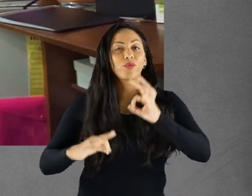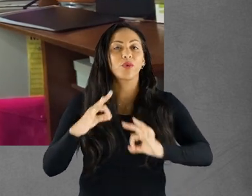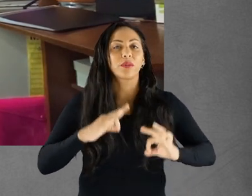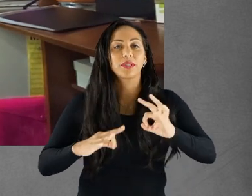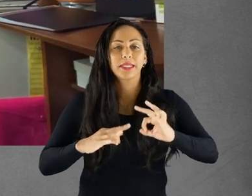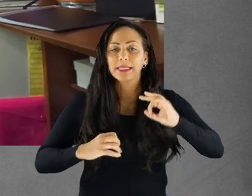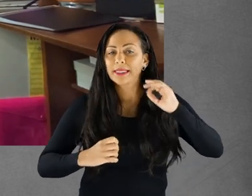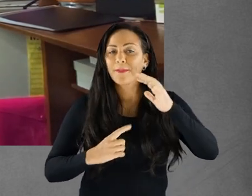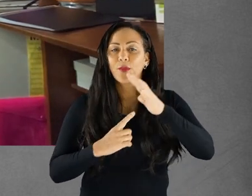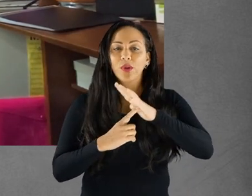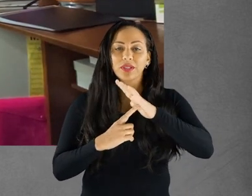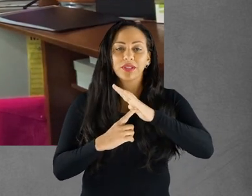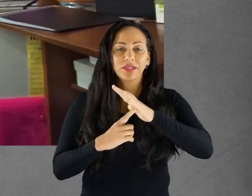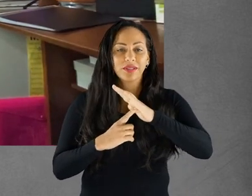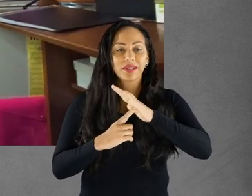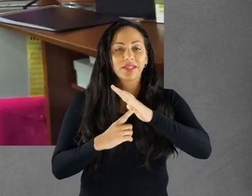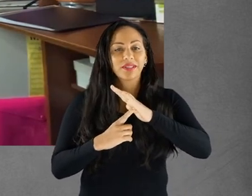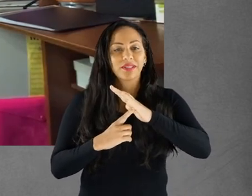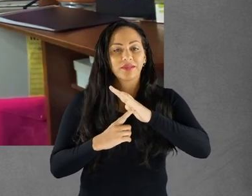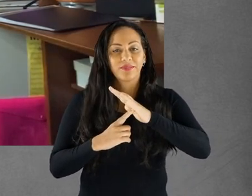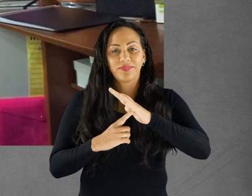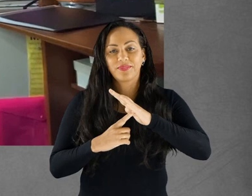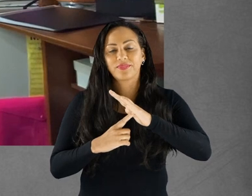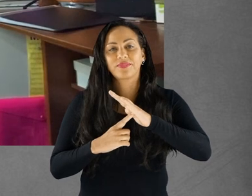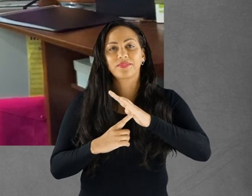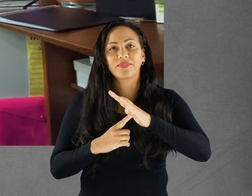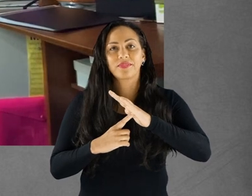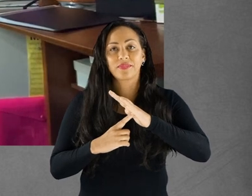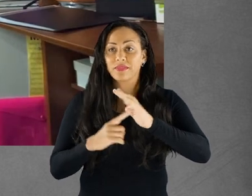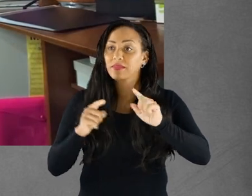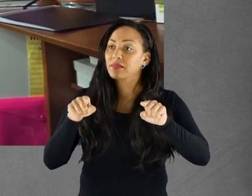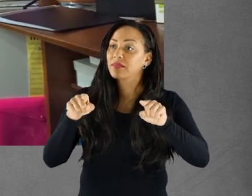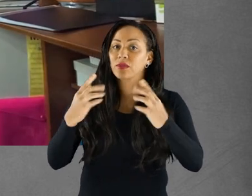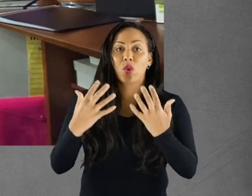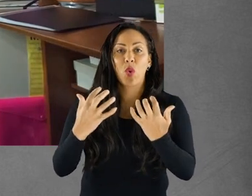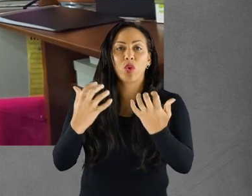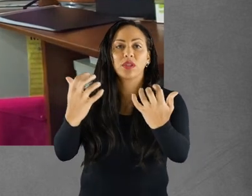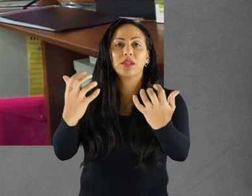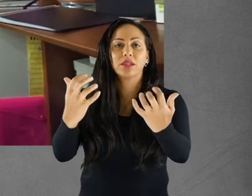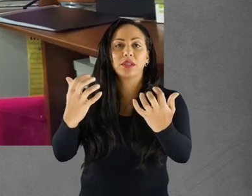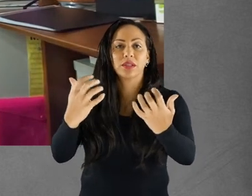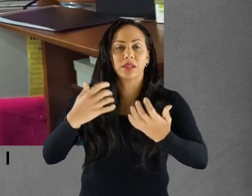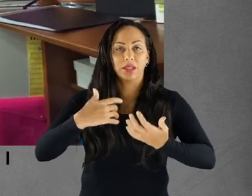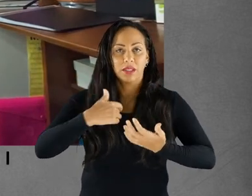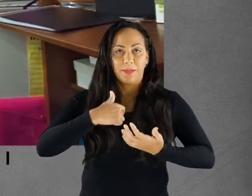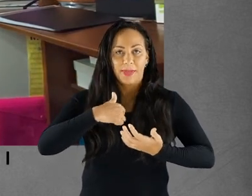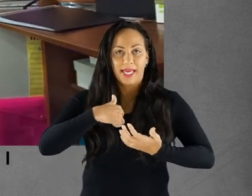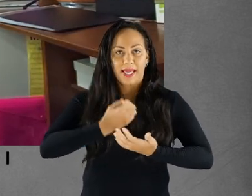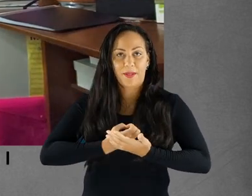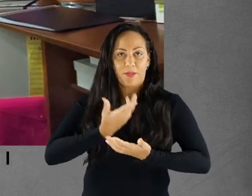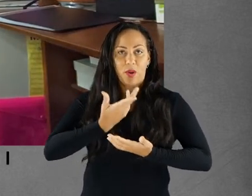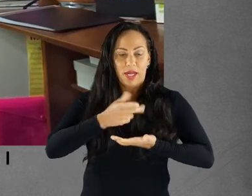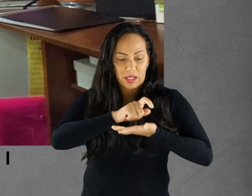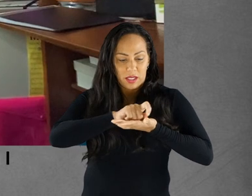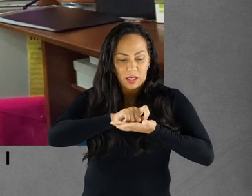it gives the audience a feel of what the poet